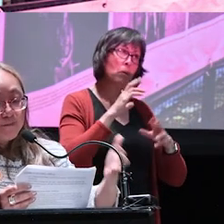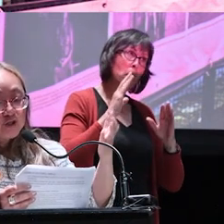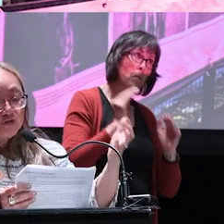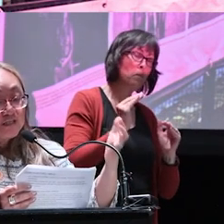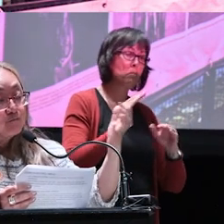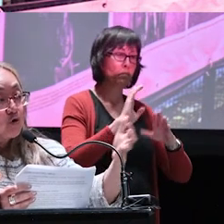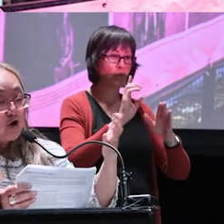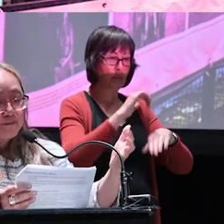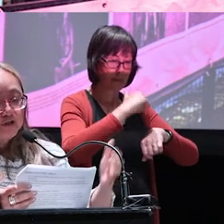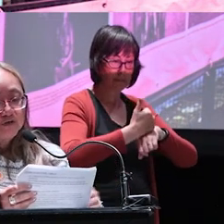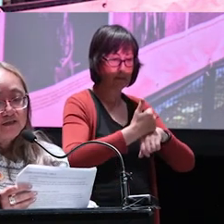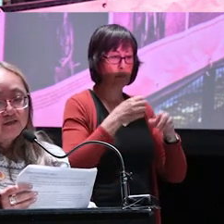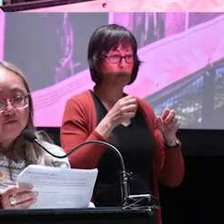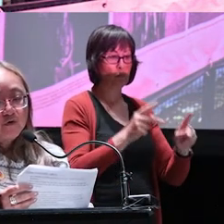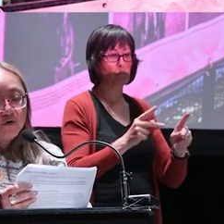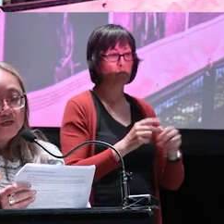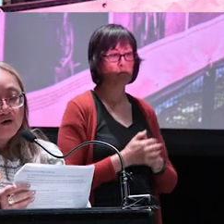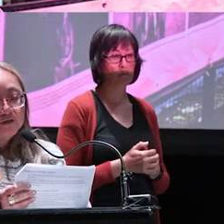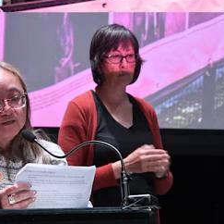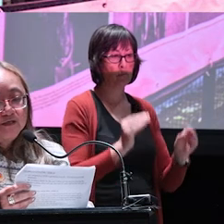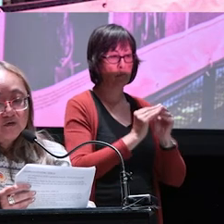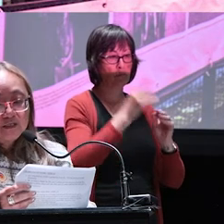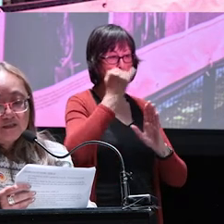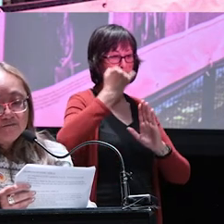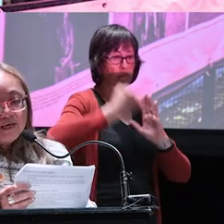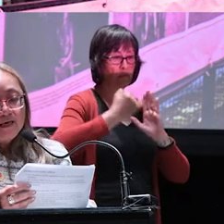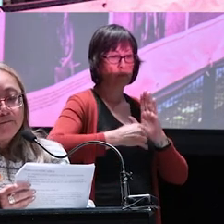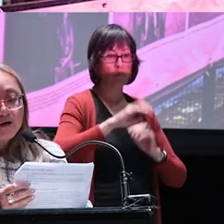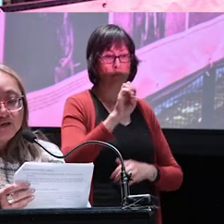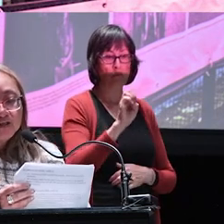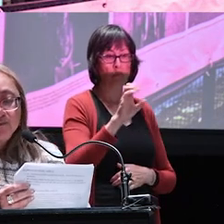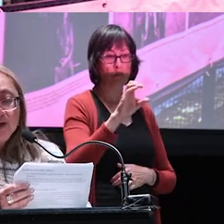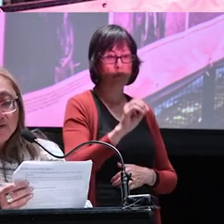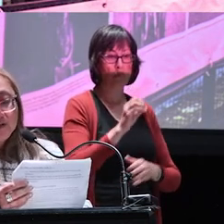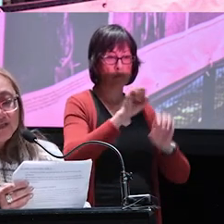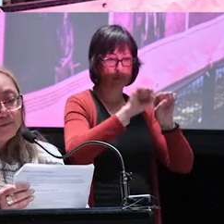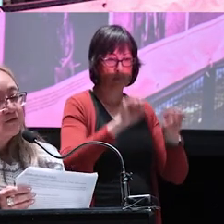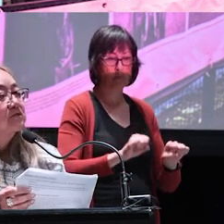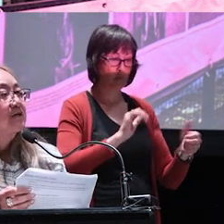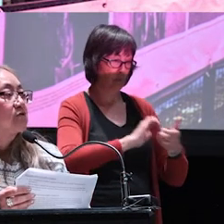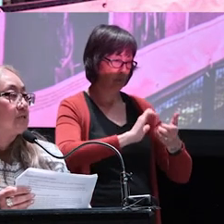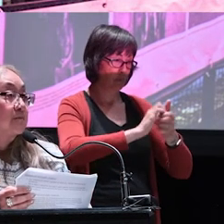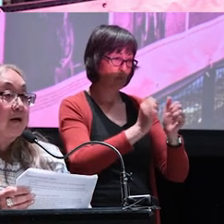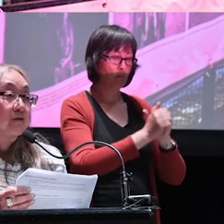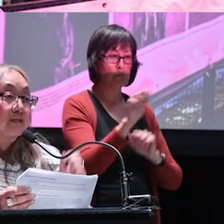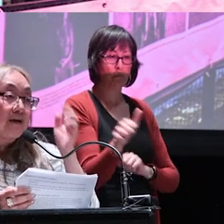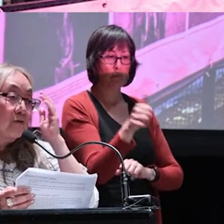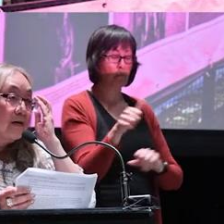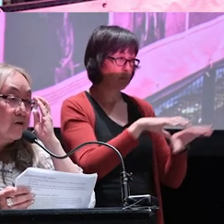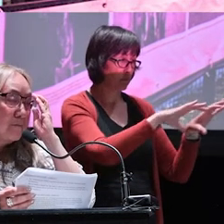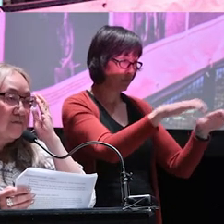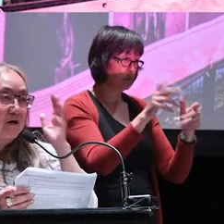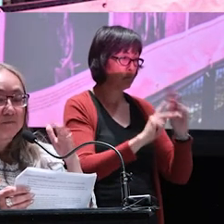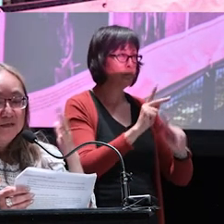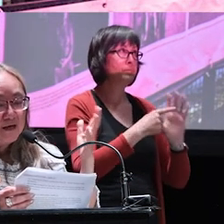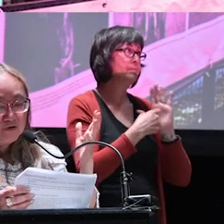opportunities, more opportunities for the arts ecosystem in partnership with other city builders like Tourism Calgary, Calgary